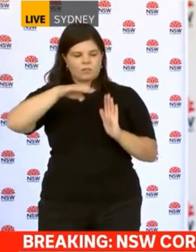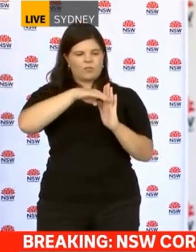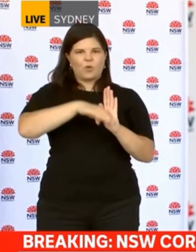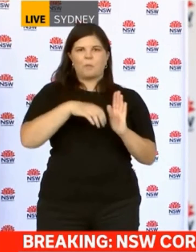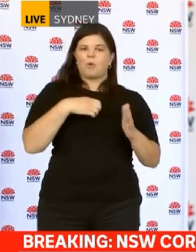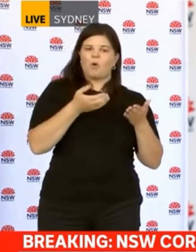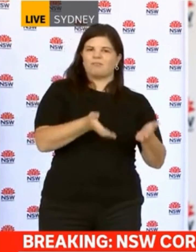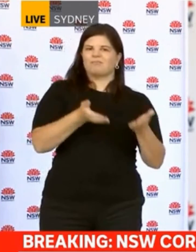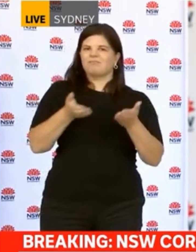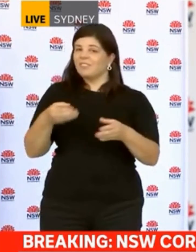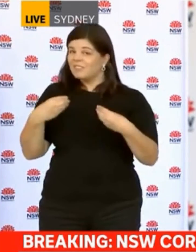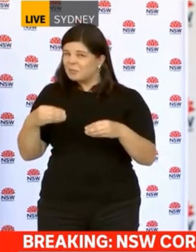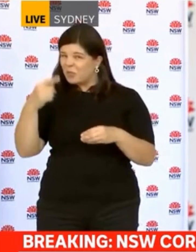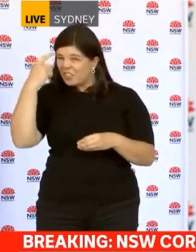this week?